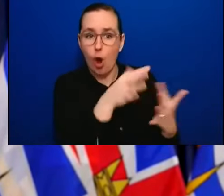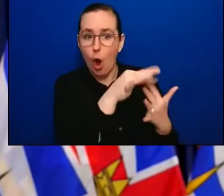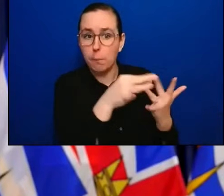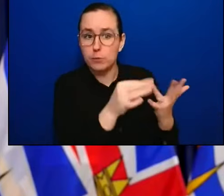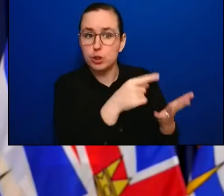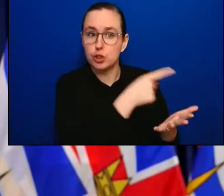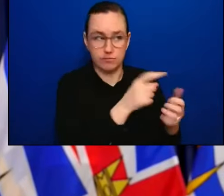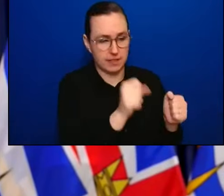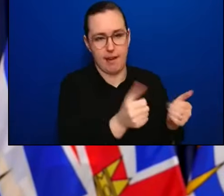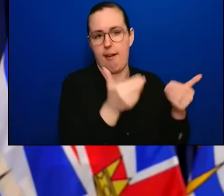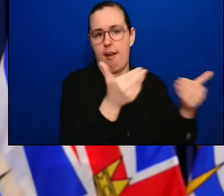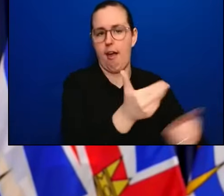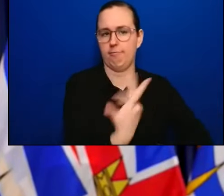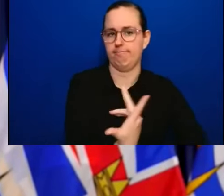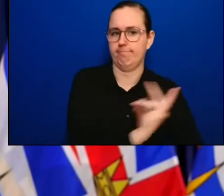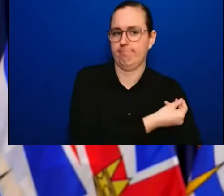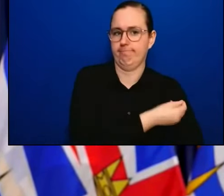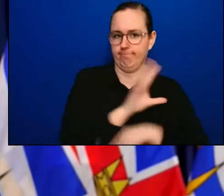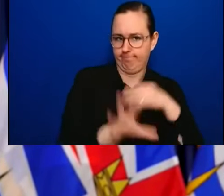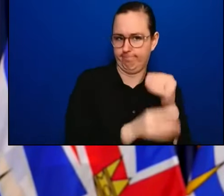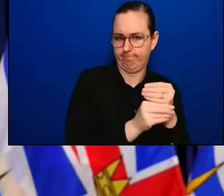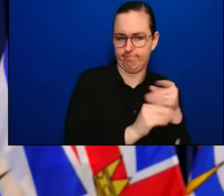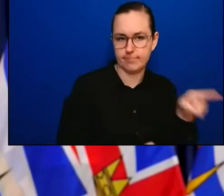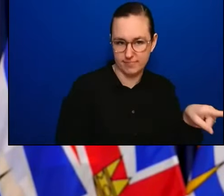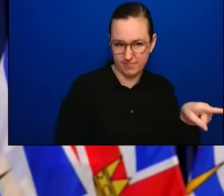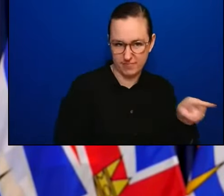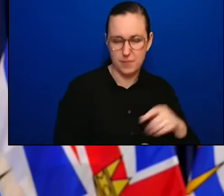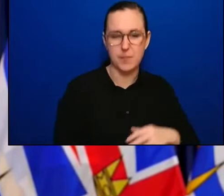people in the homes, the option of a COVID-19